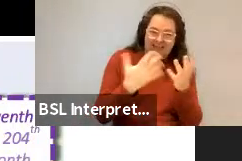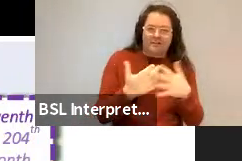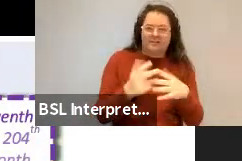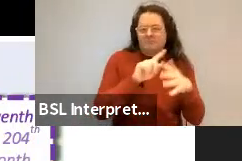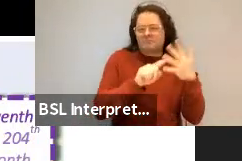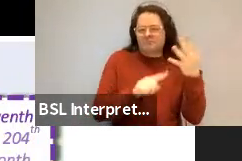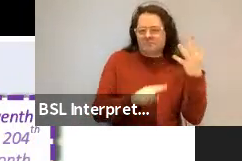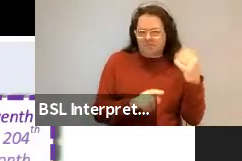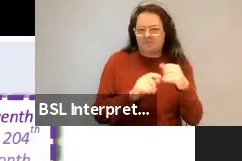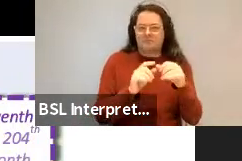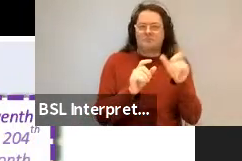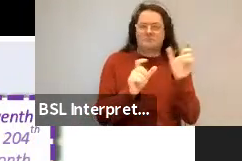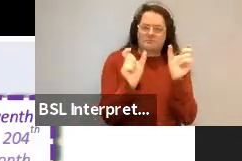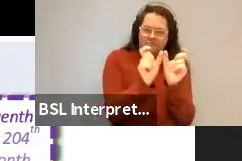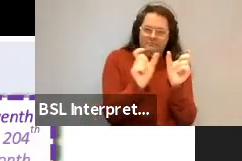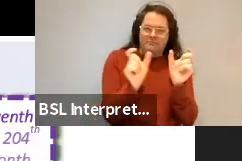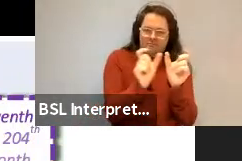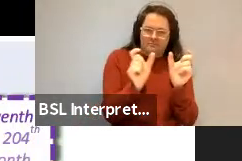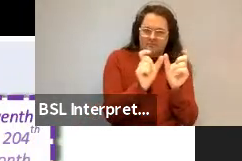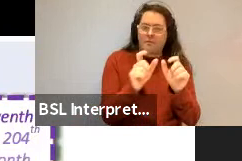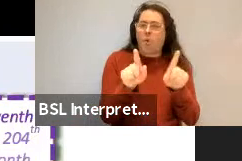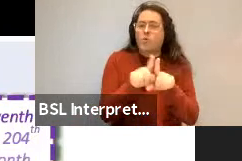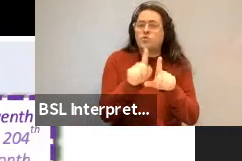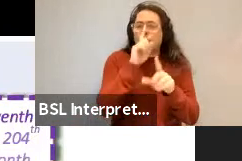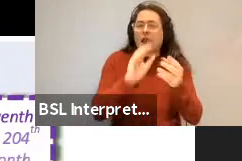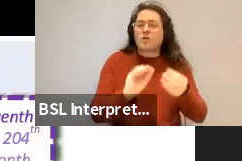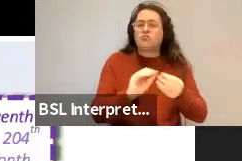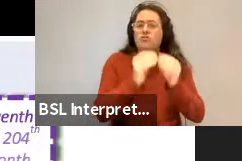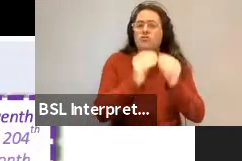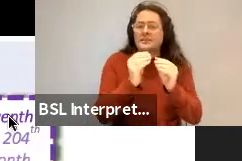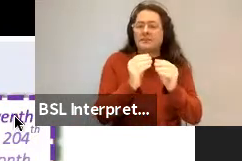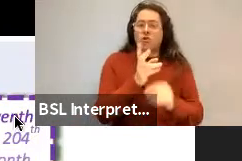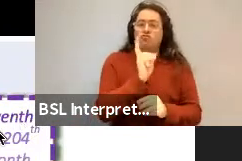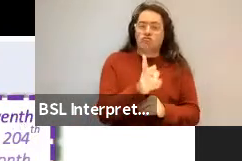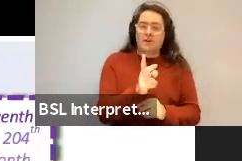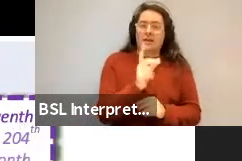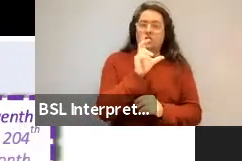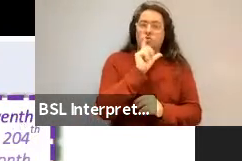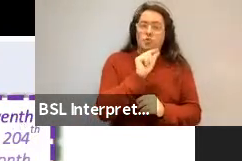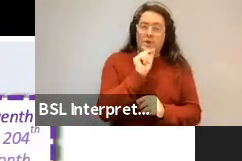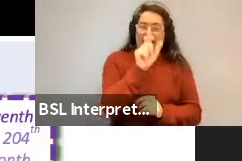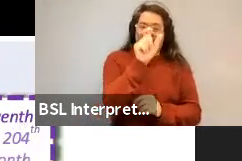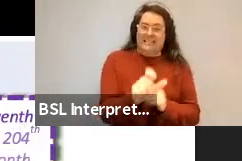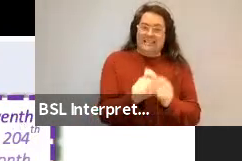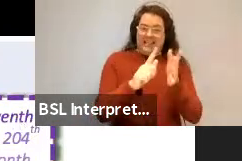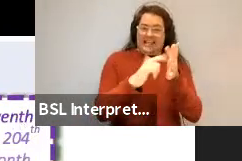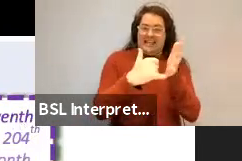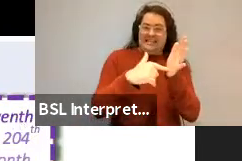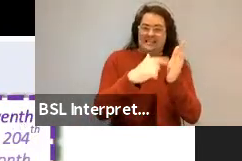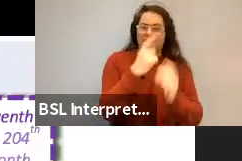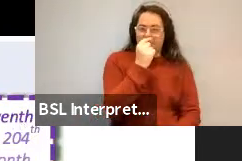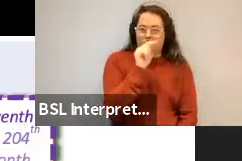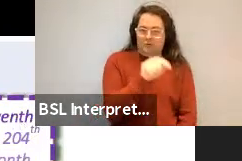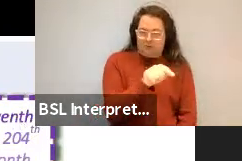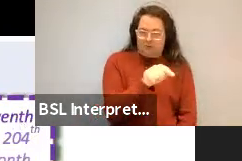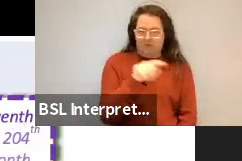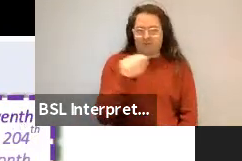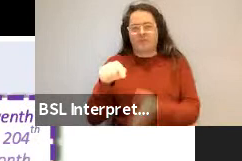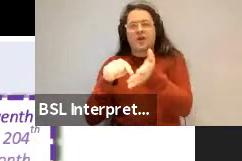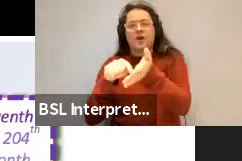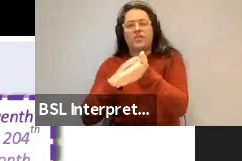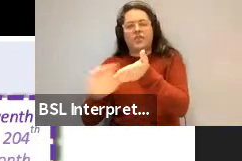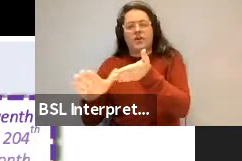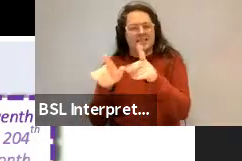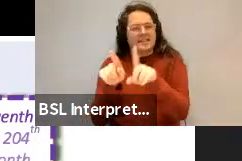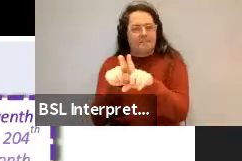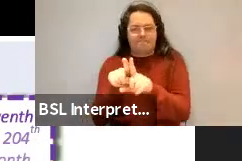make new words like retweetist. And the same is true for the ordinal number marker. So we obviously have